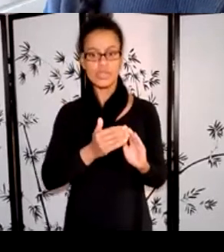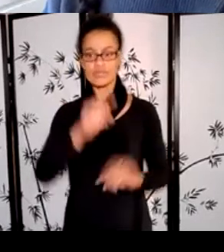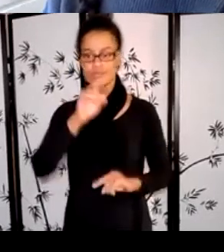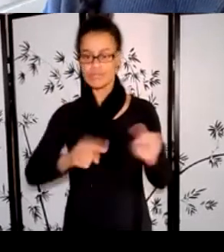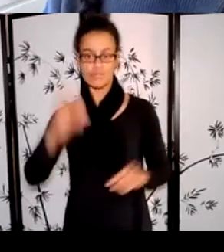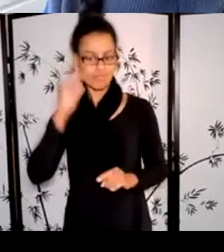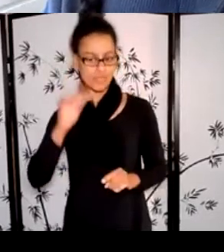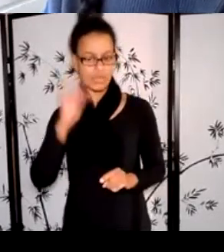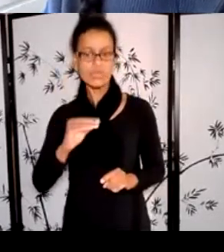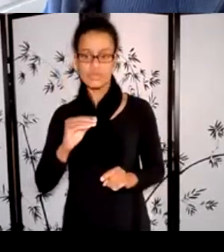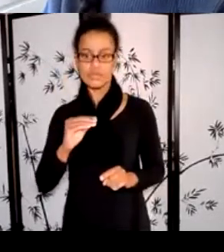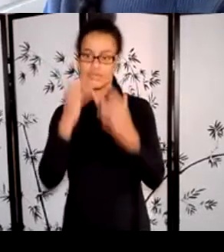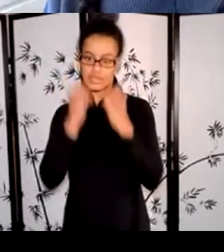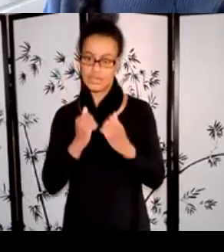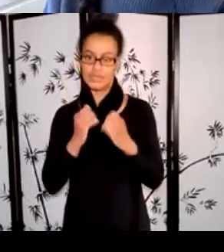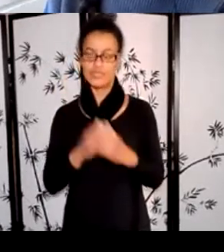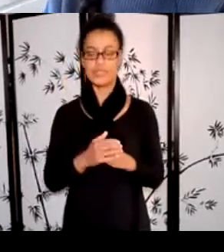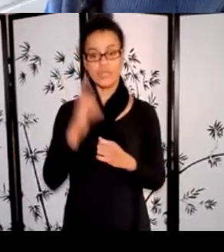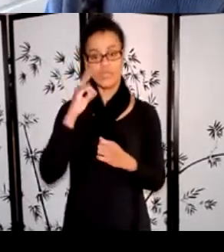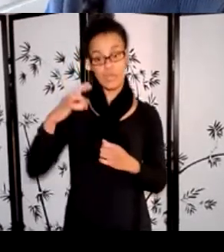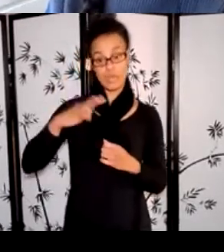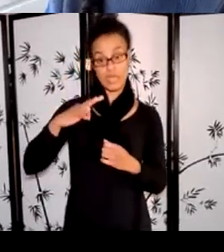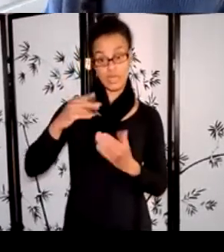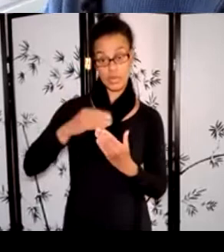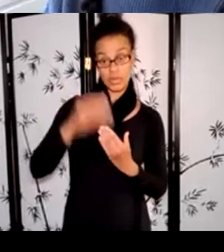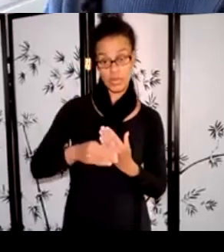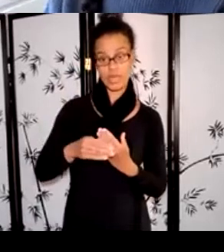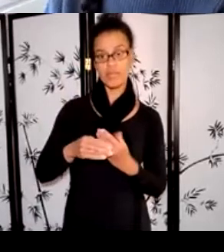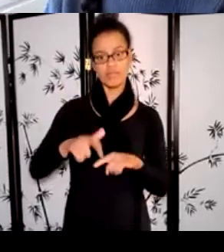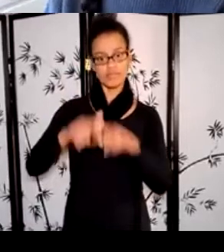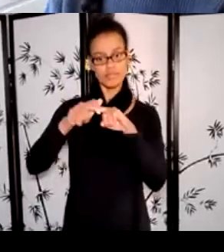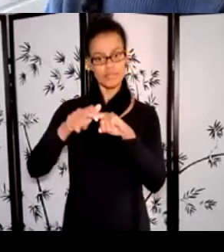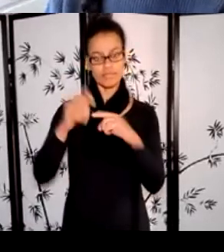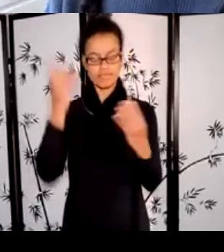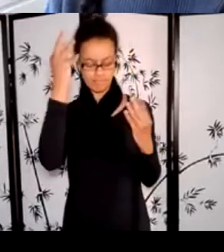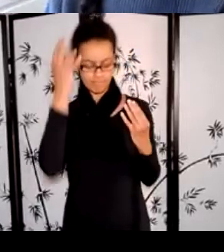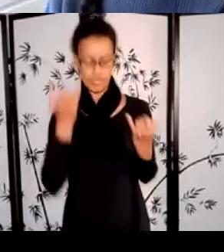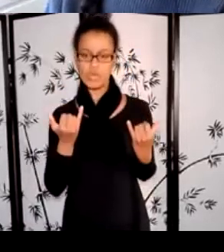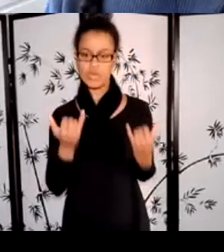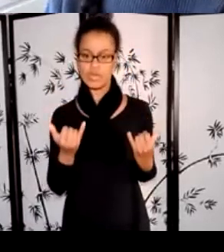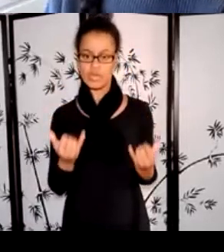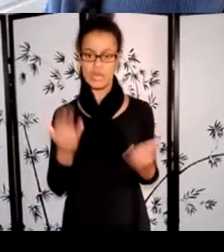programs, it can be helpful to pause and ask yourself, why this? Why now? And why me?